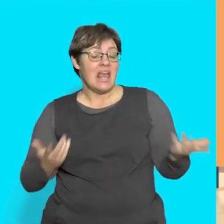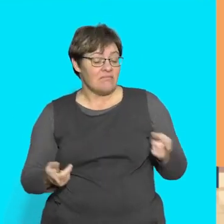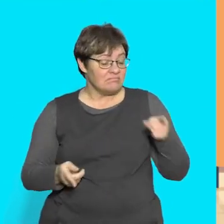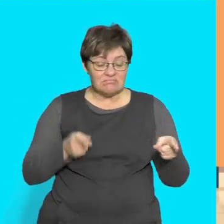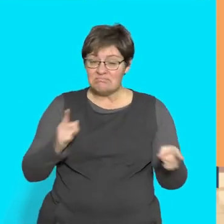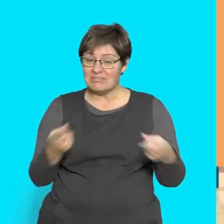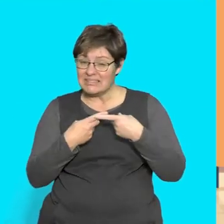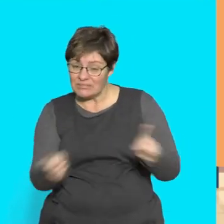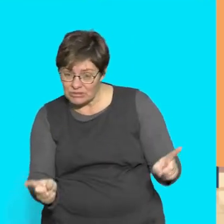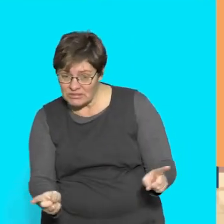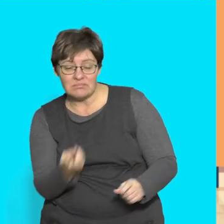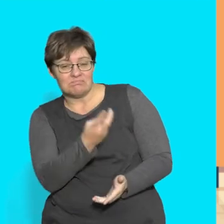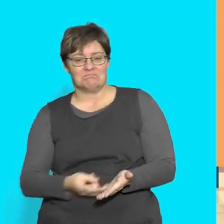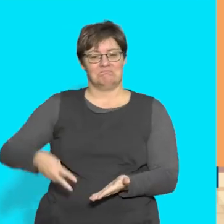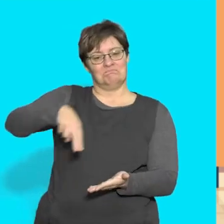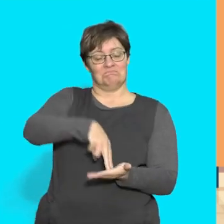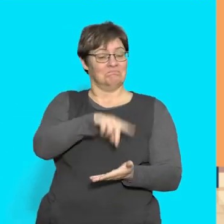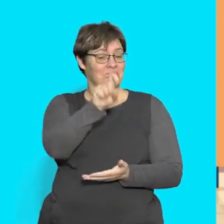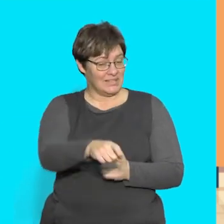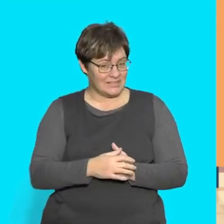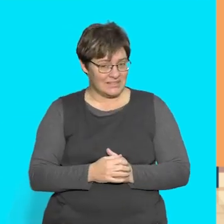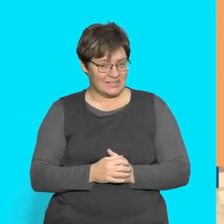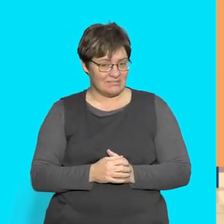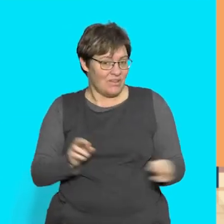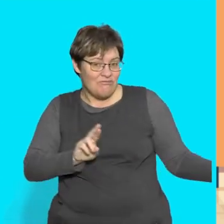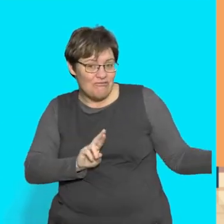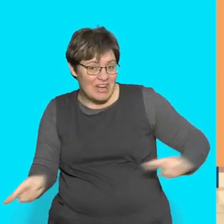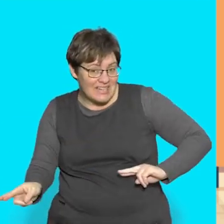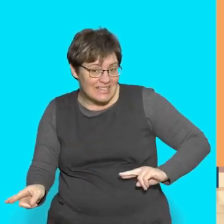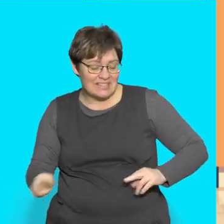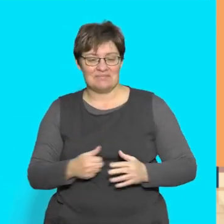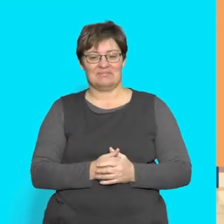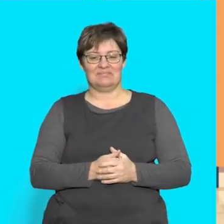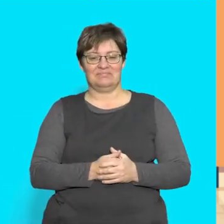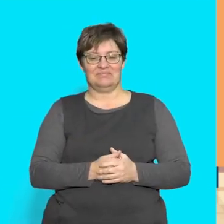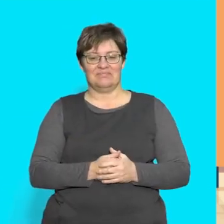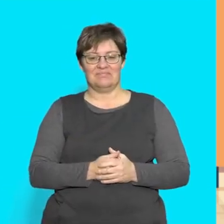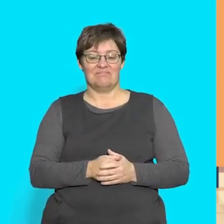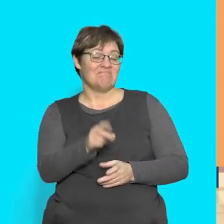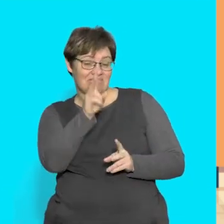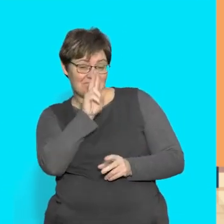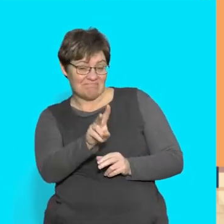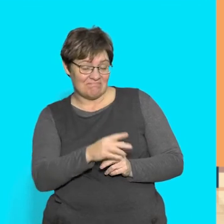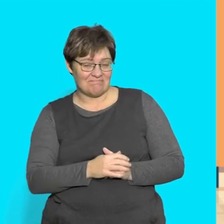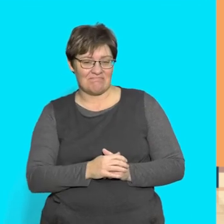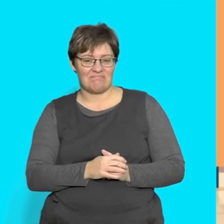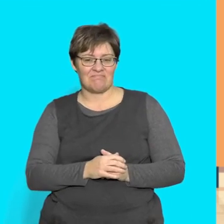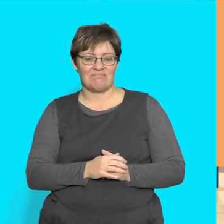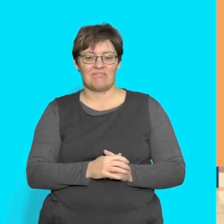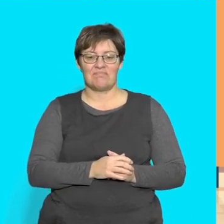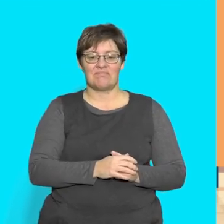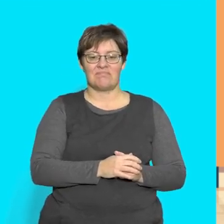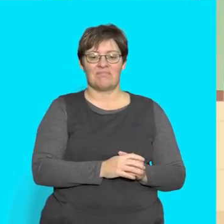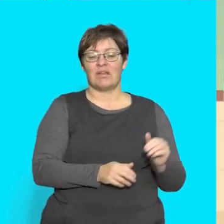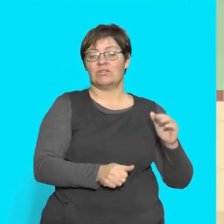words are different, you must stand up. Ready to play? Have a listen Top Top